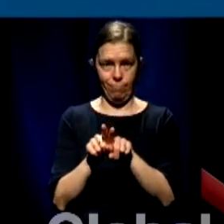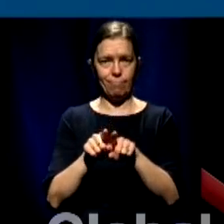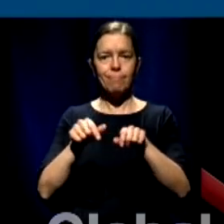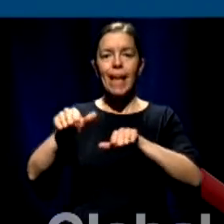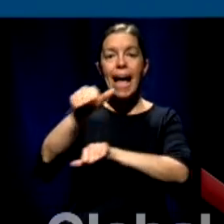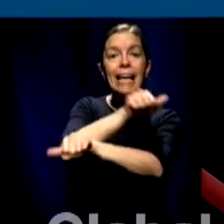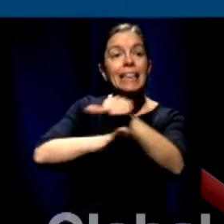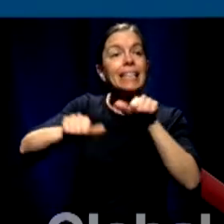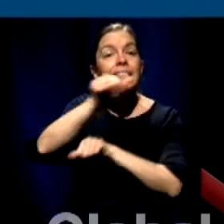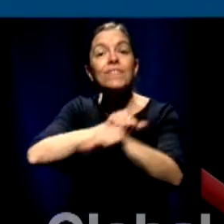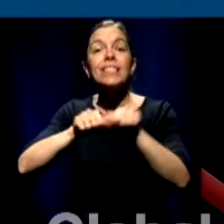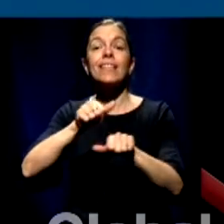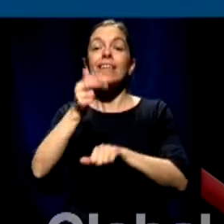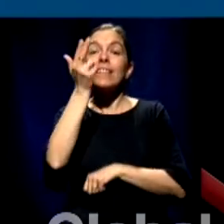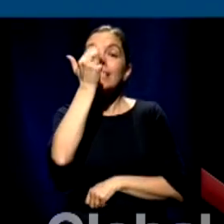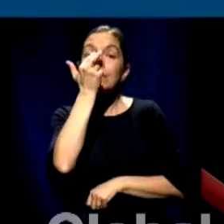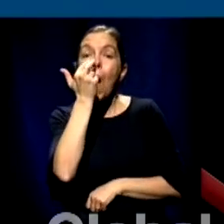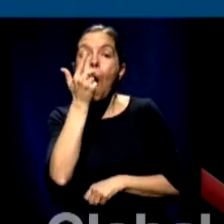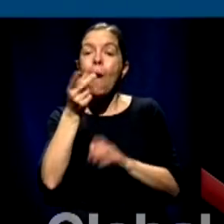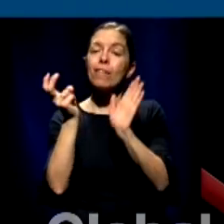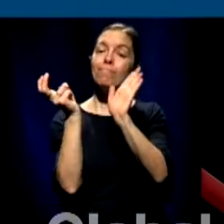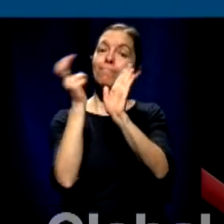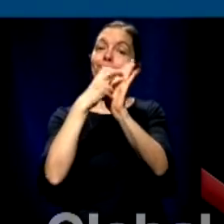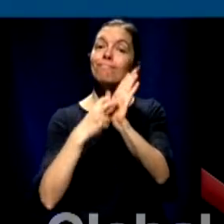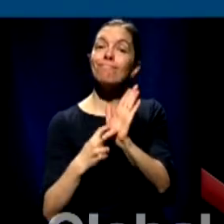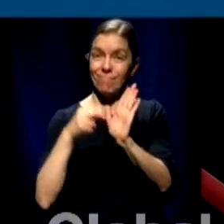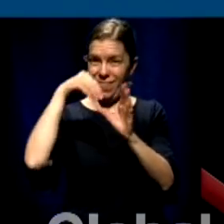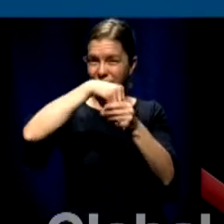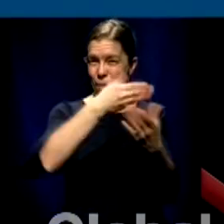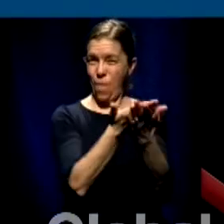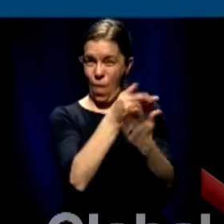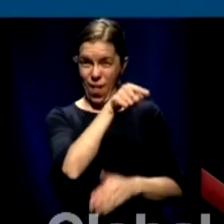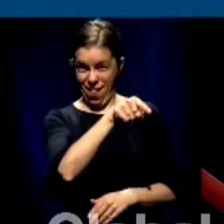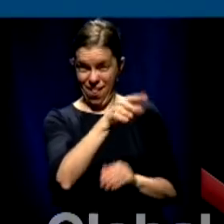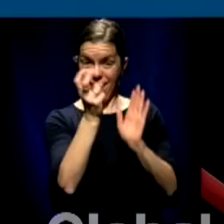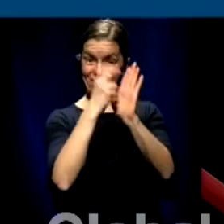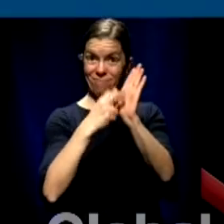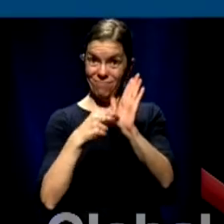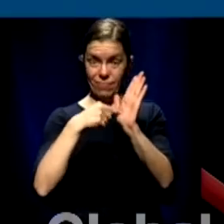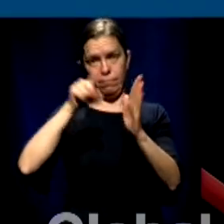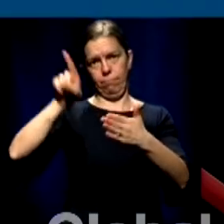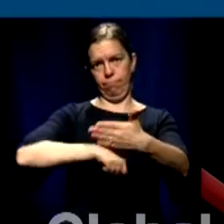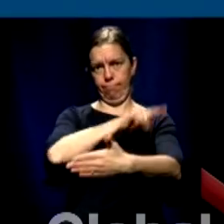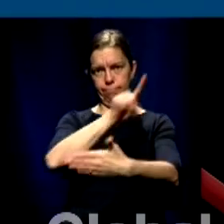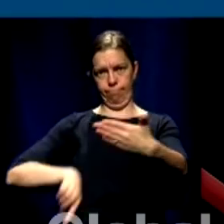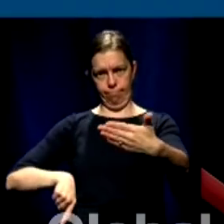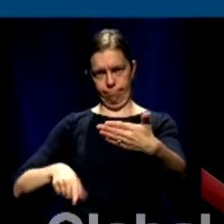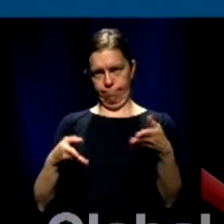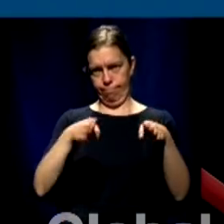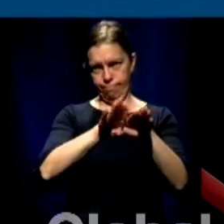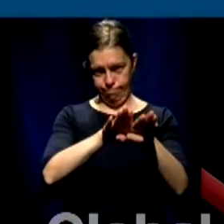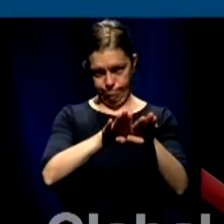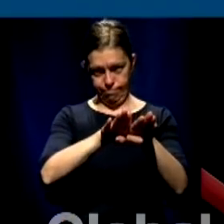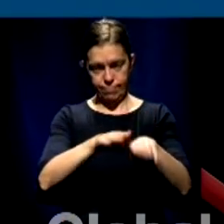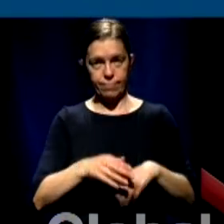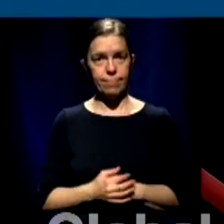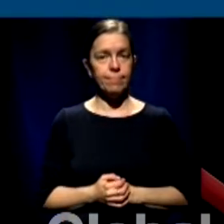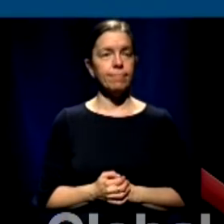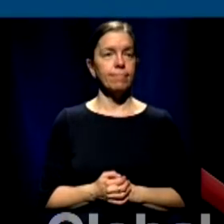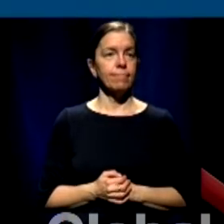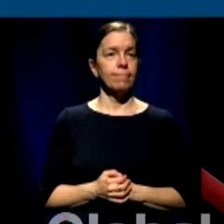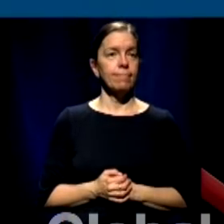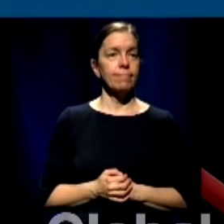extracurricular activities so as of Monday next and as of Thursday of this week